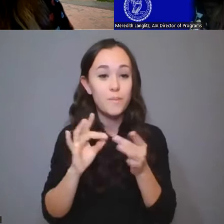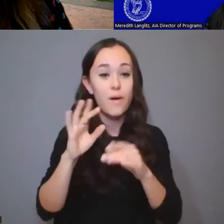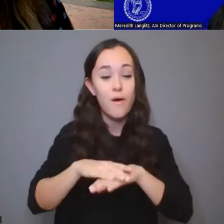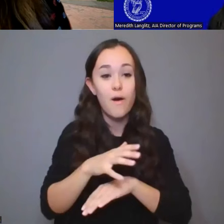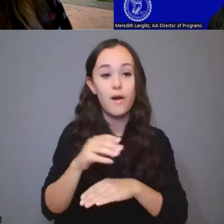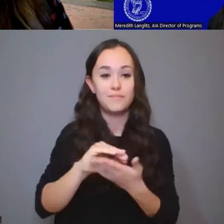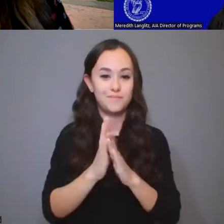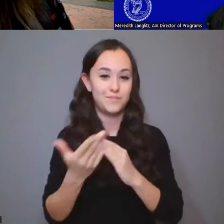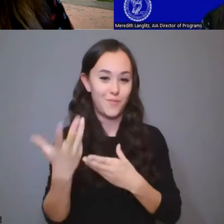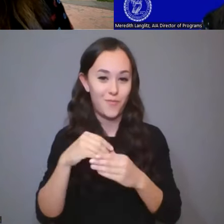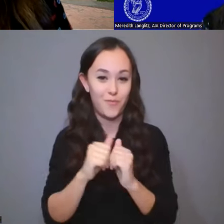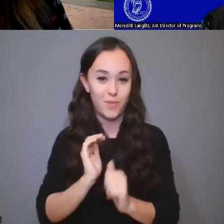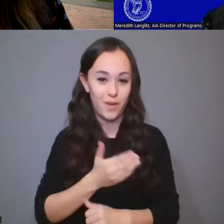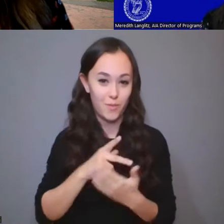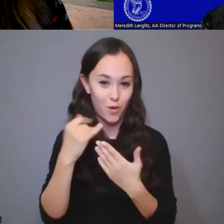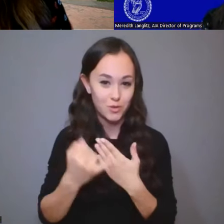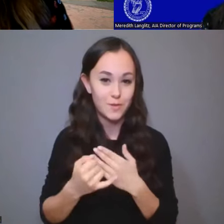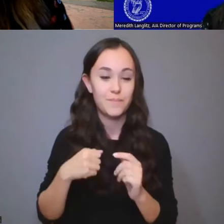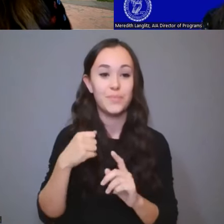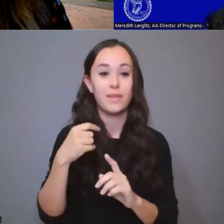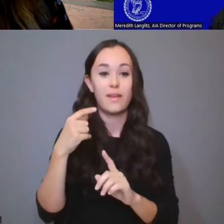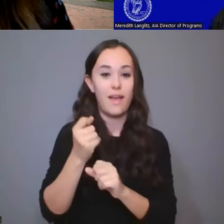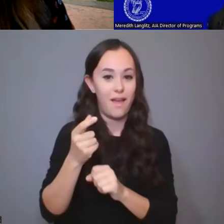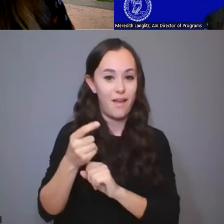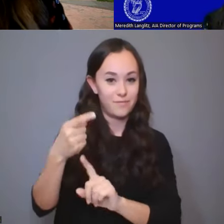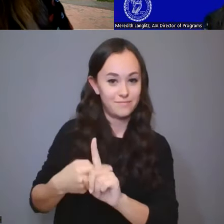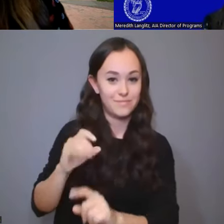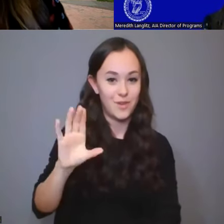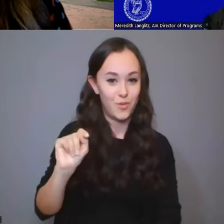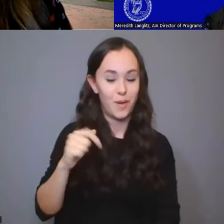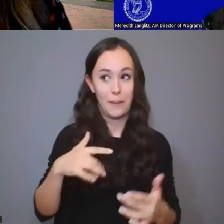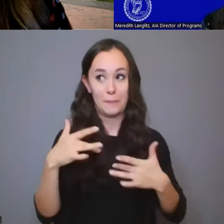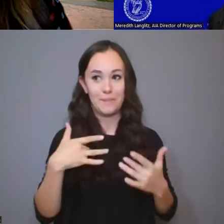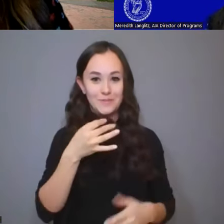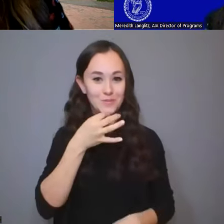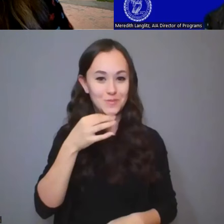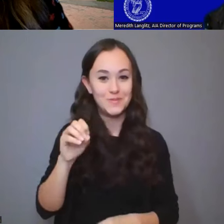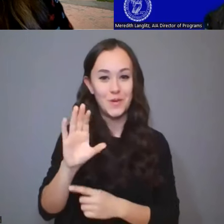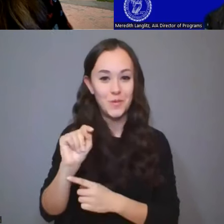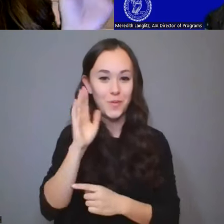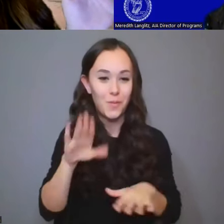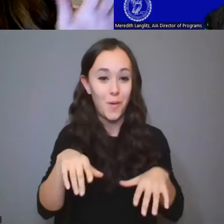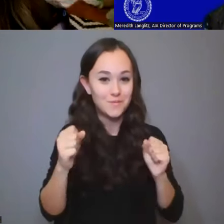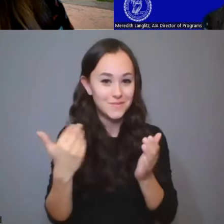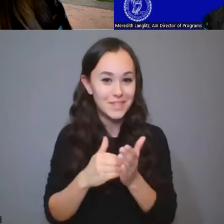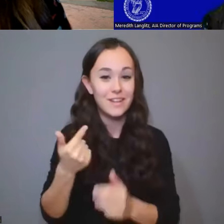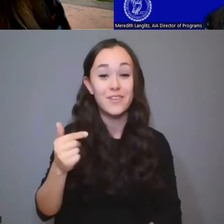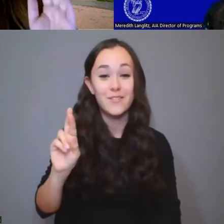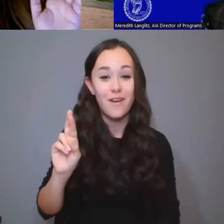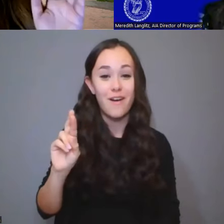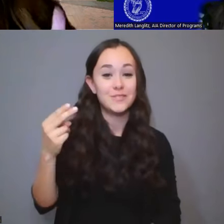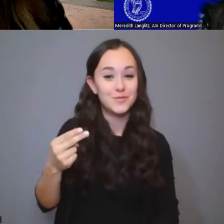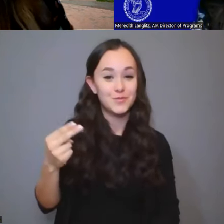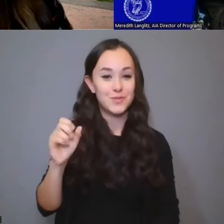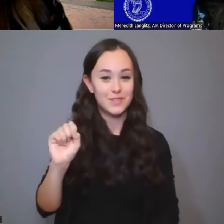project. Every October, I'm so excited for this October because it's going to be back again, the Grand Ronde Culture and History Summit. If you're here in the Pacific Northwest,